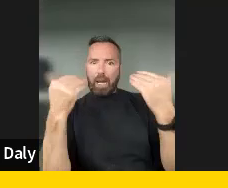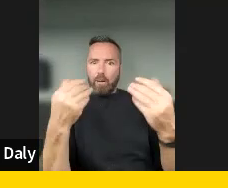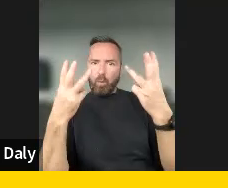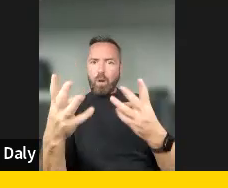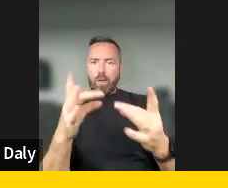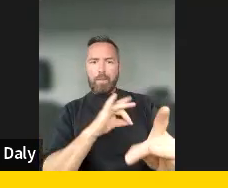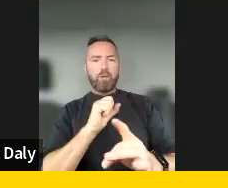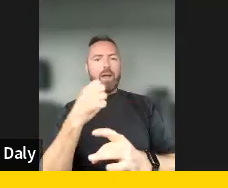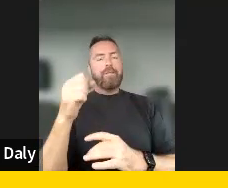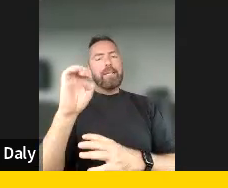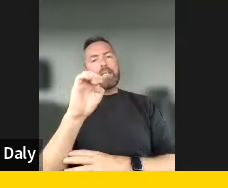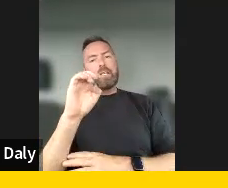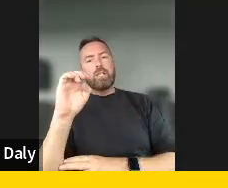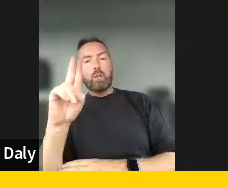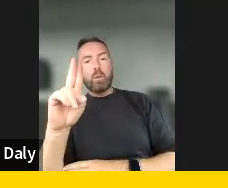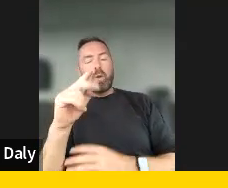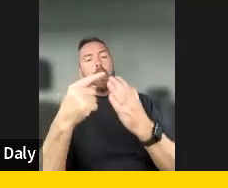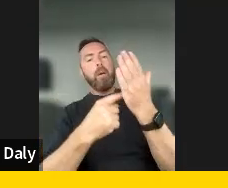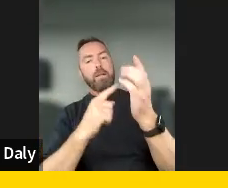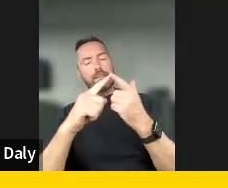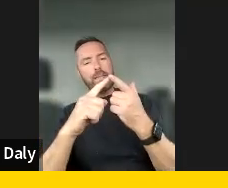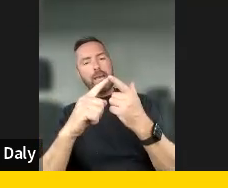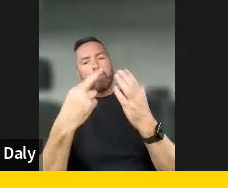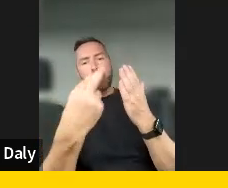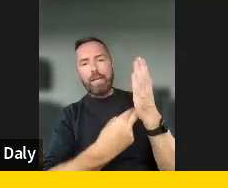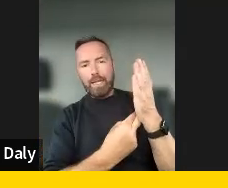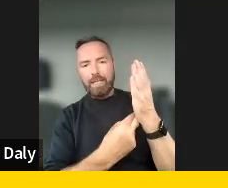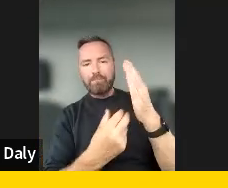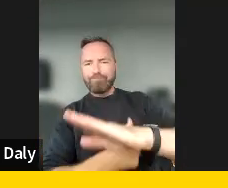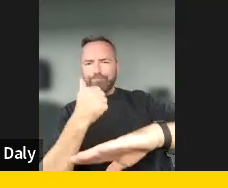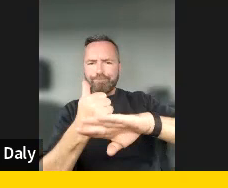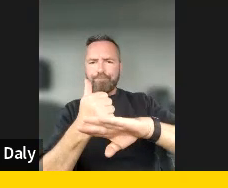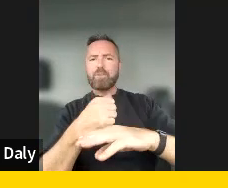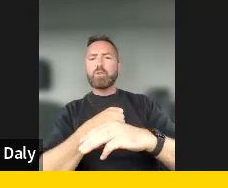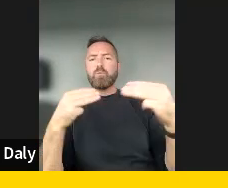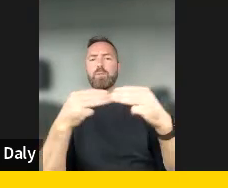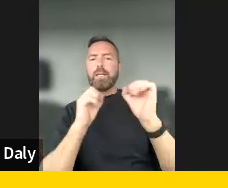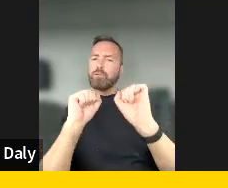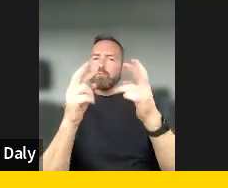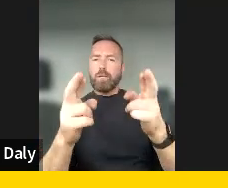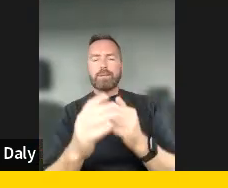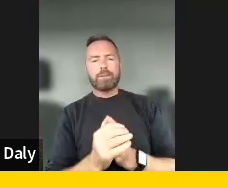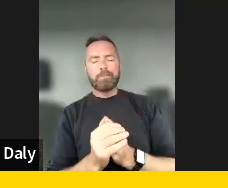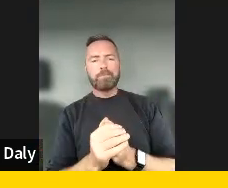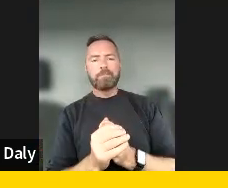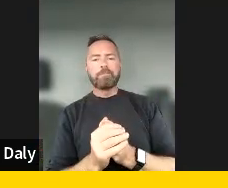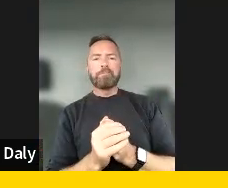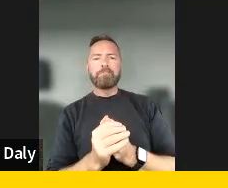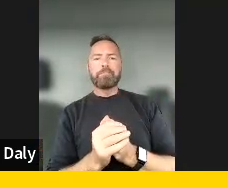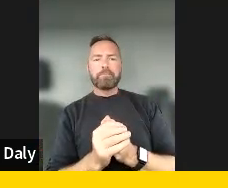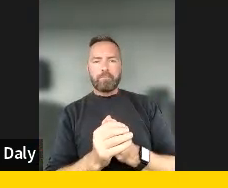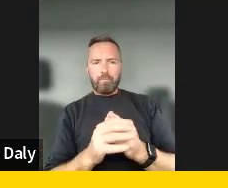are EU policies and regulations also, uh, in place to protect those rights. So the certain, the different